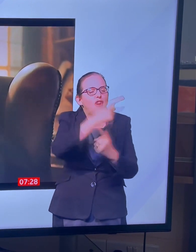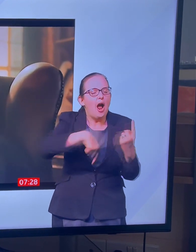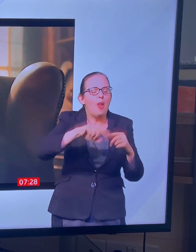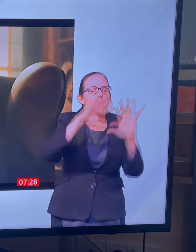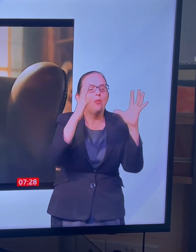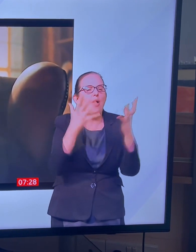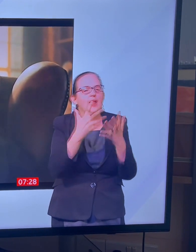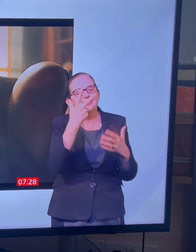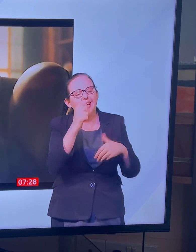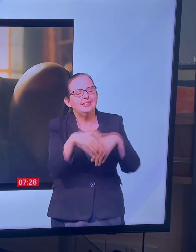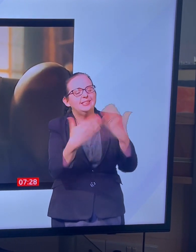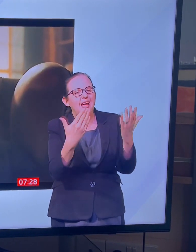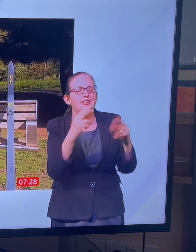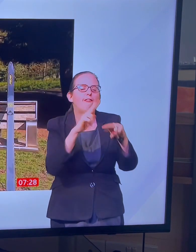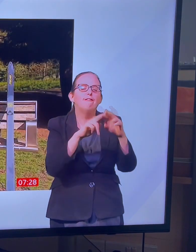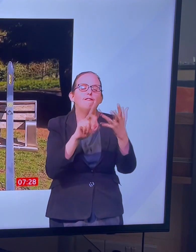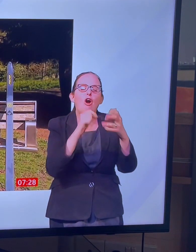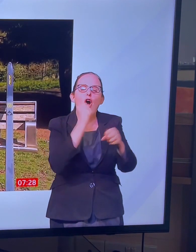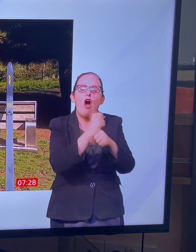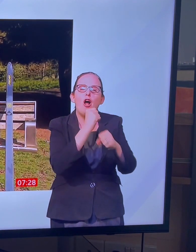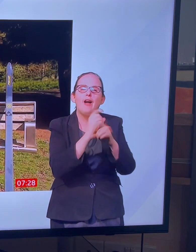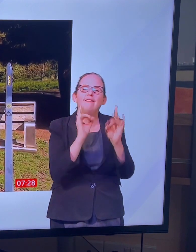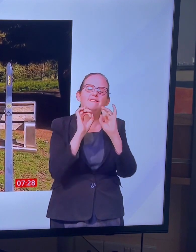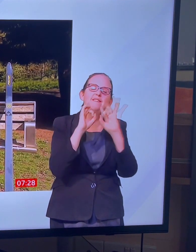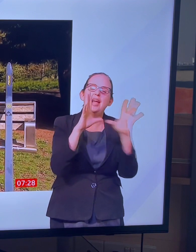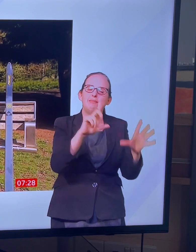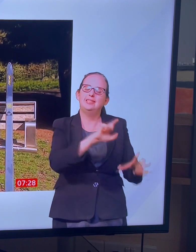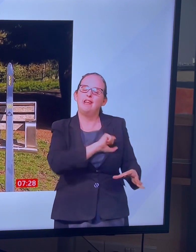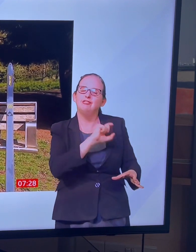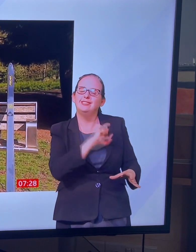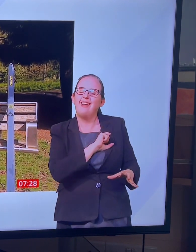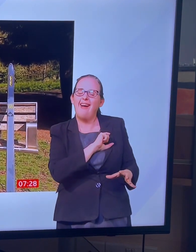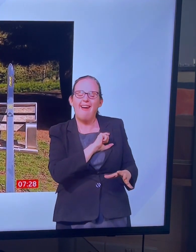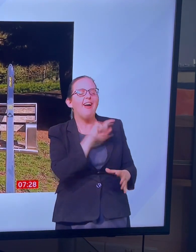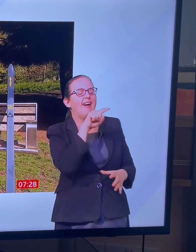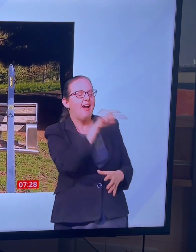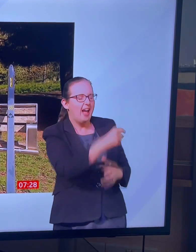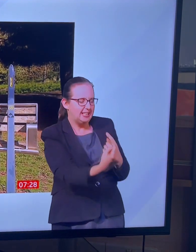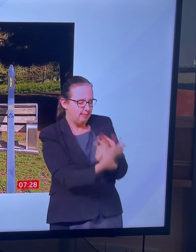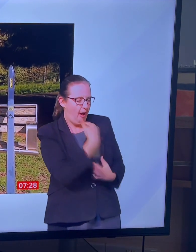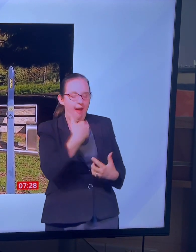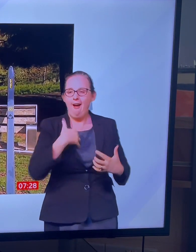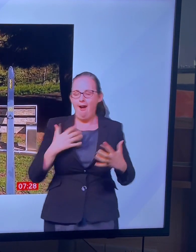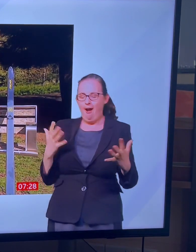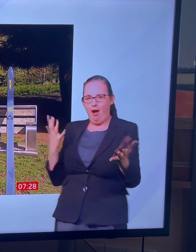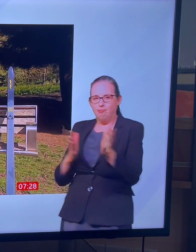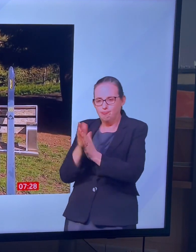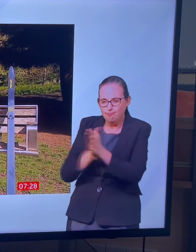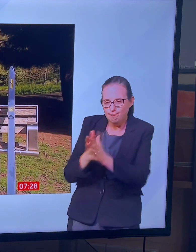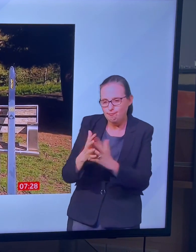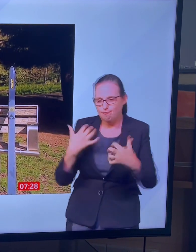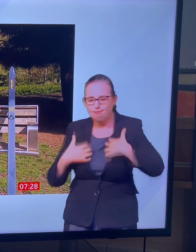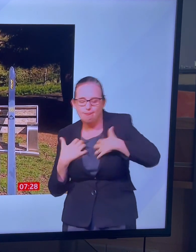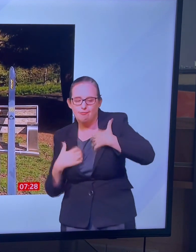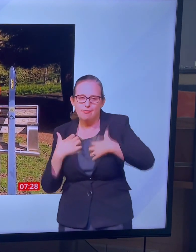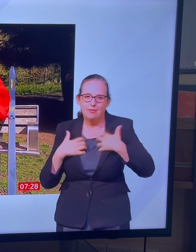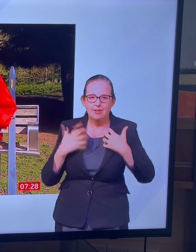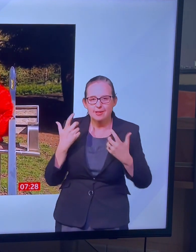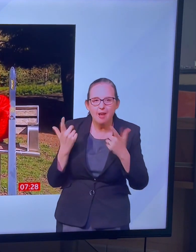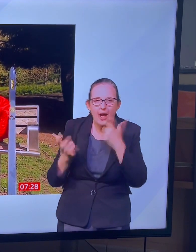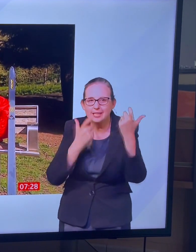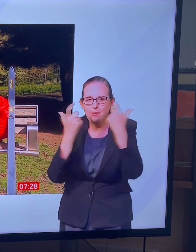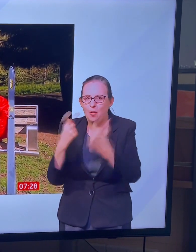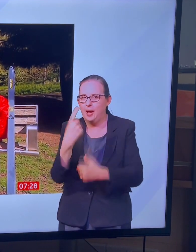Around the World in 80 Days, Matt is now getting ready to become an explorer himself. So that's my